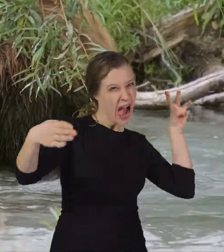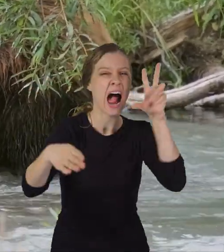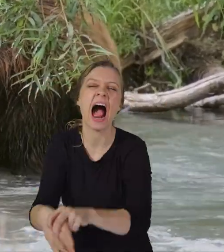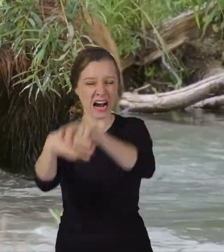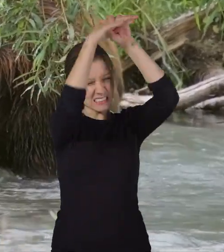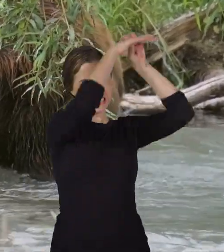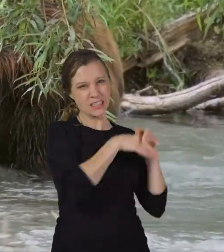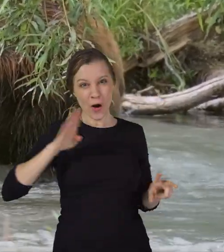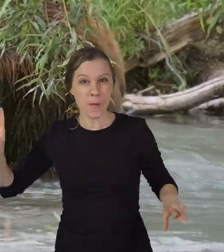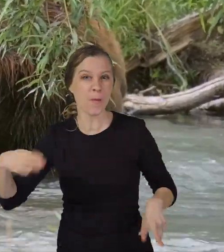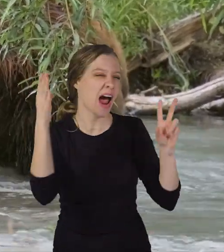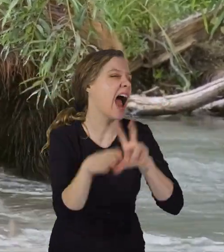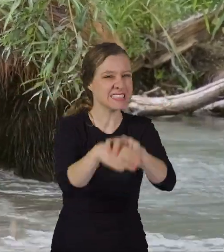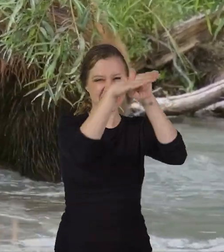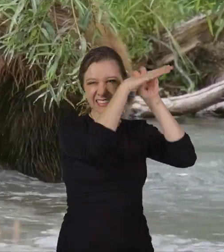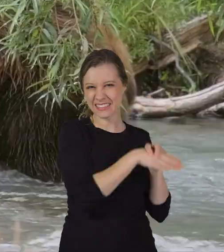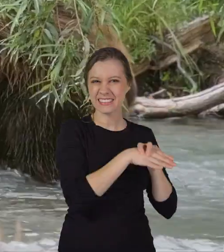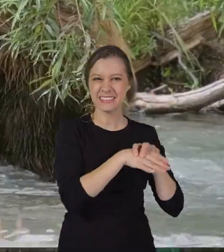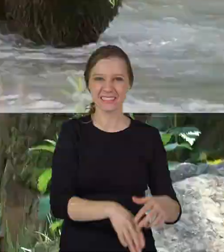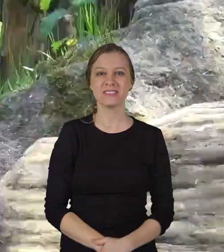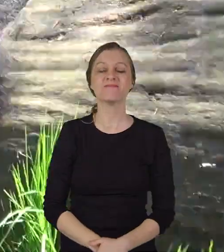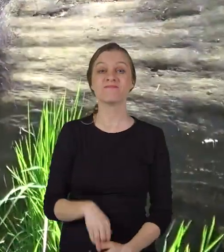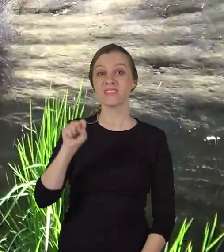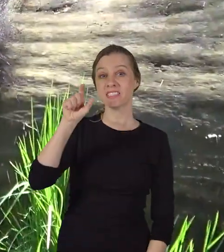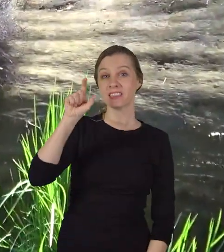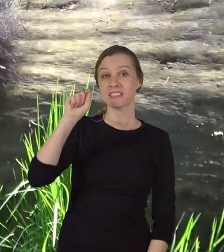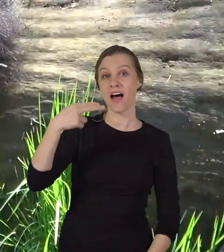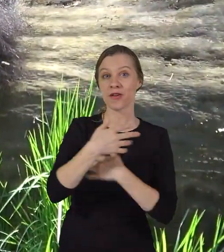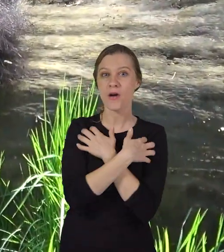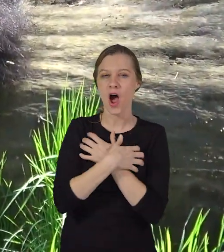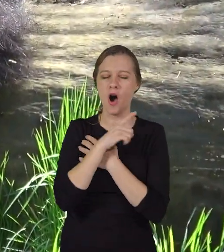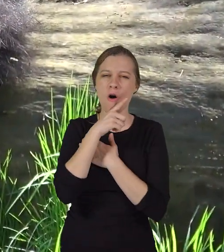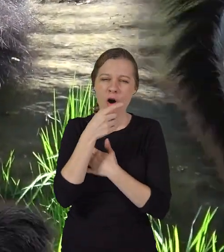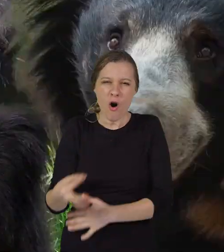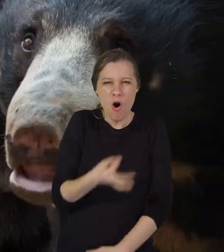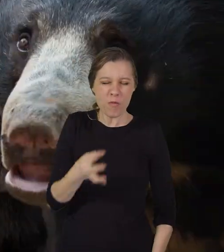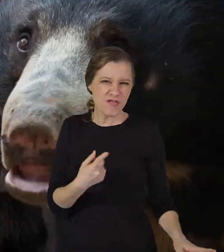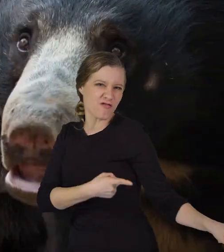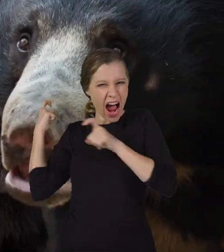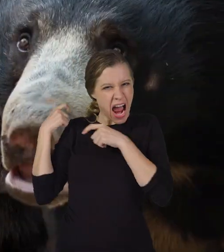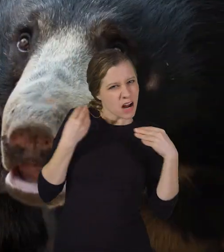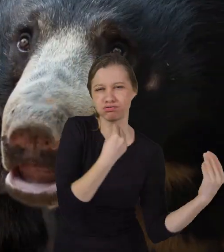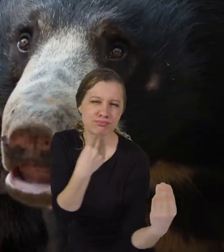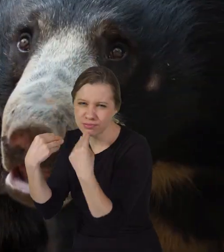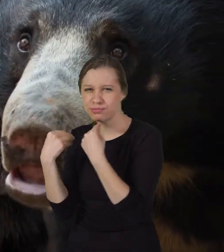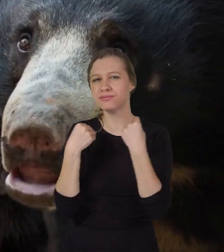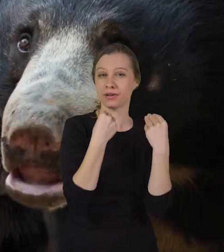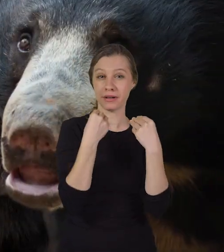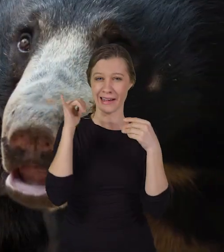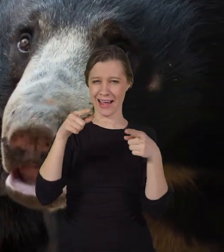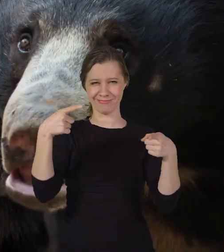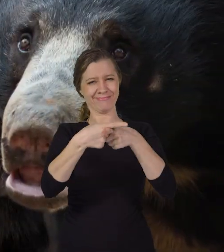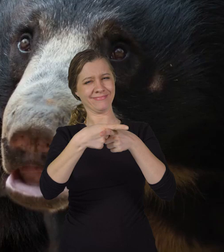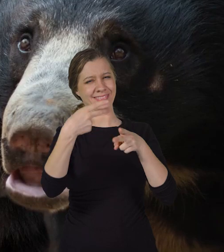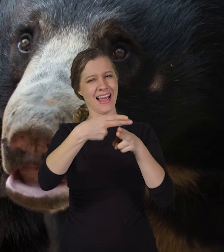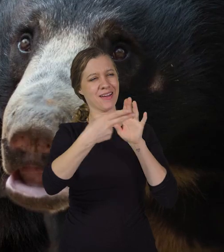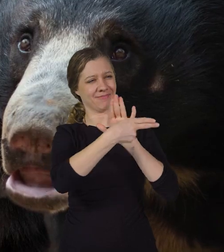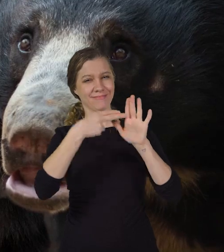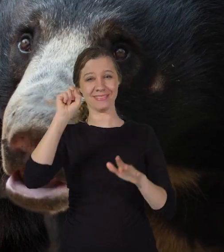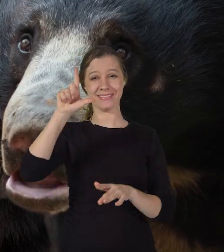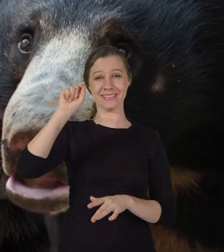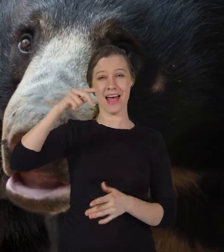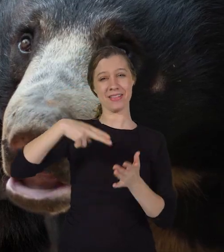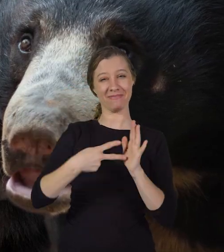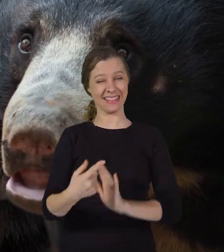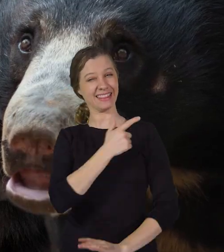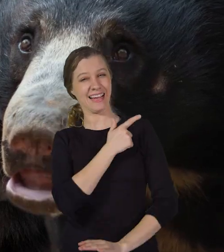right out of the stream as they jump. And sloth bears are super fast eaters, even though they are